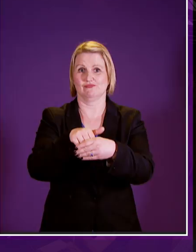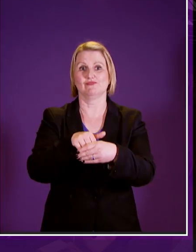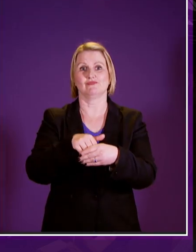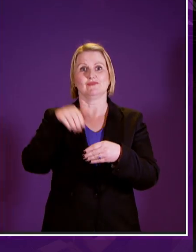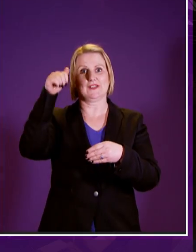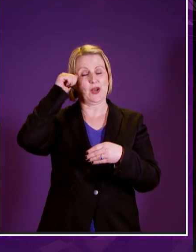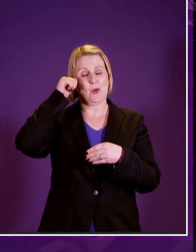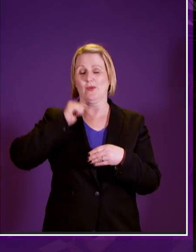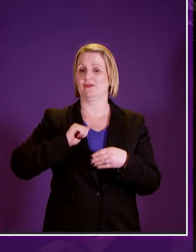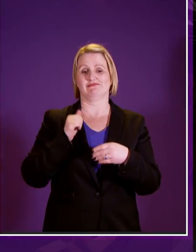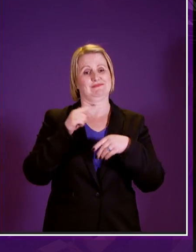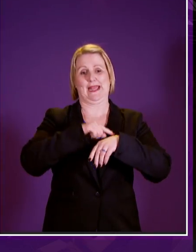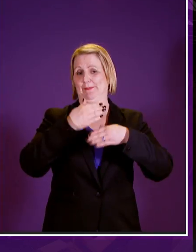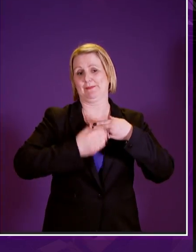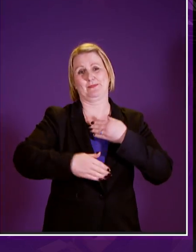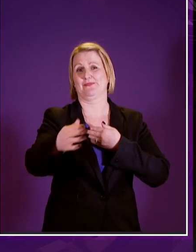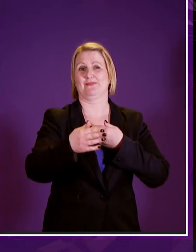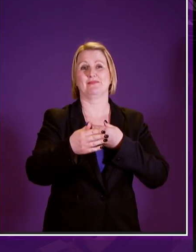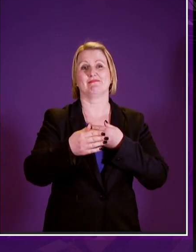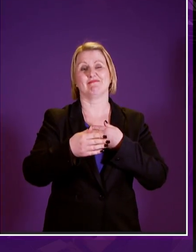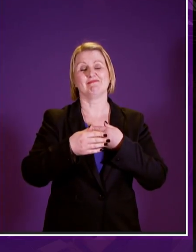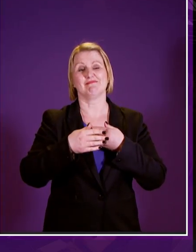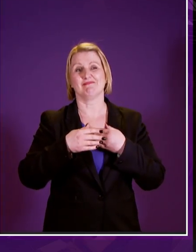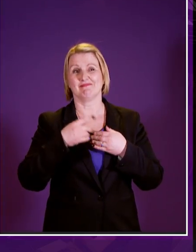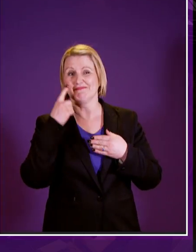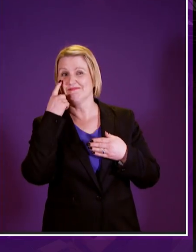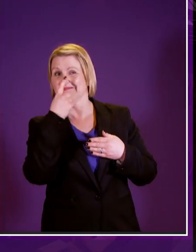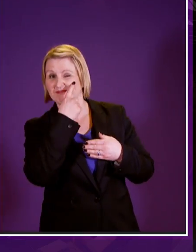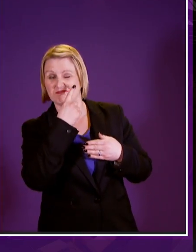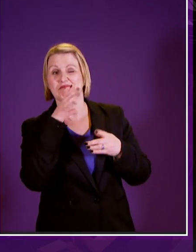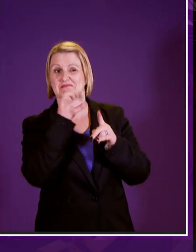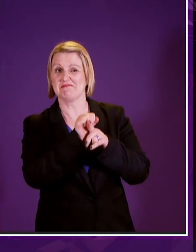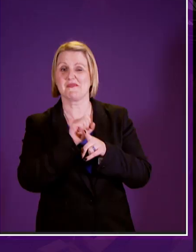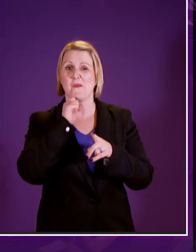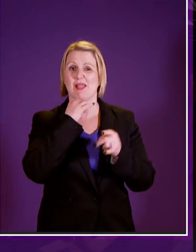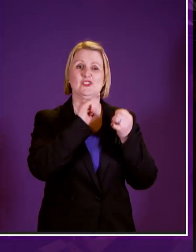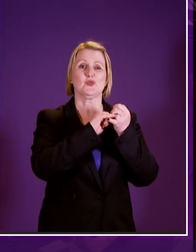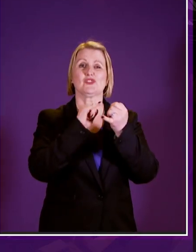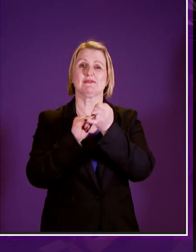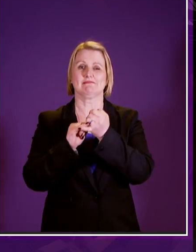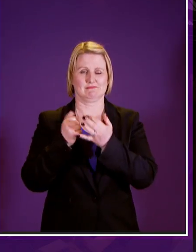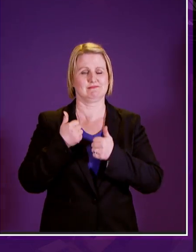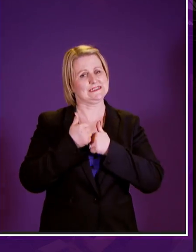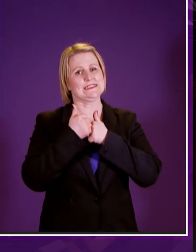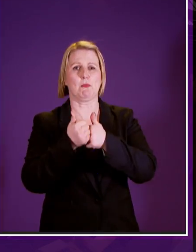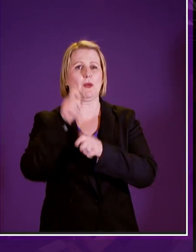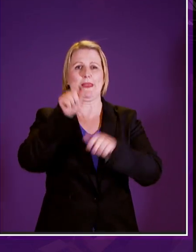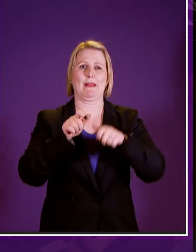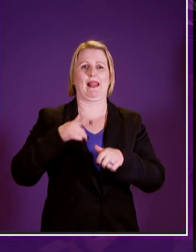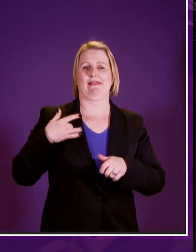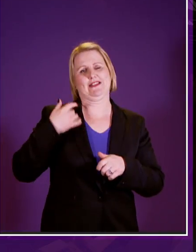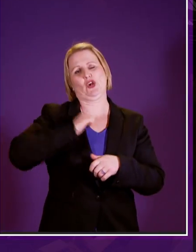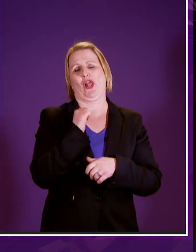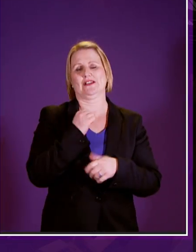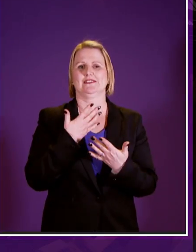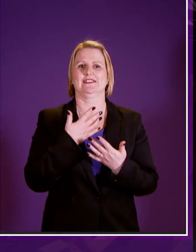law will confirm that social security is an investment in the people of scotland and while it has been a long day for some of